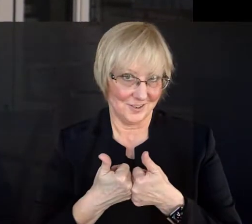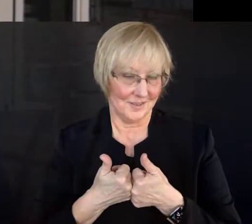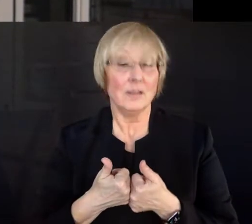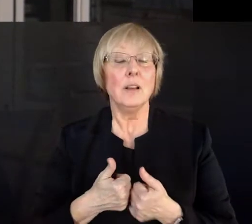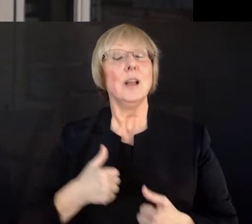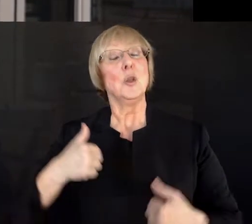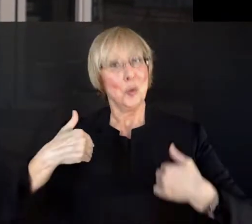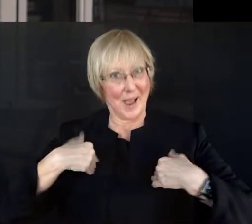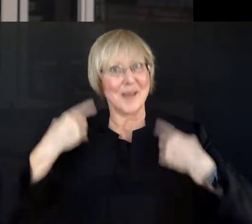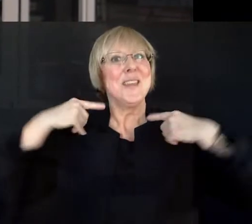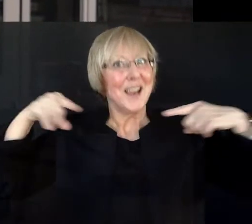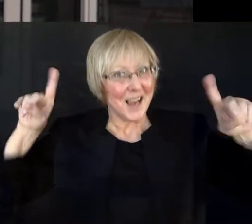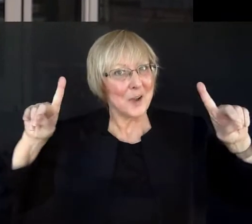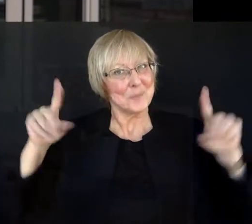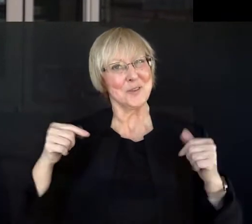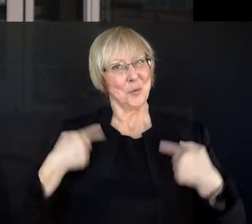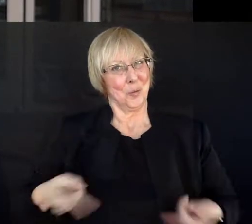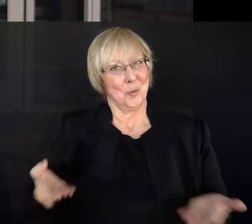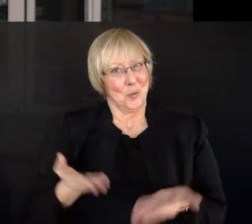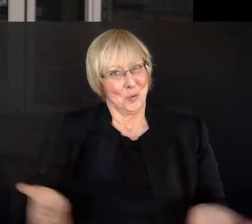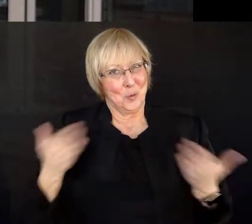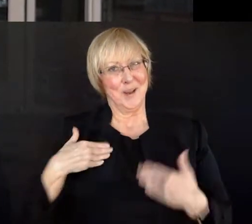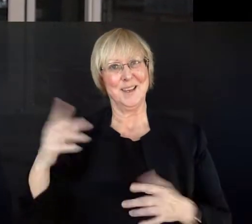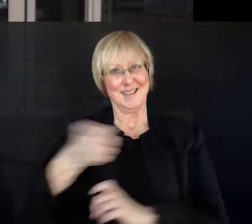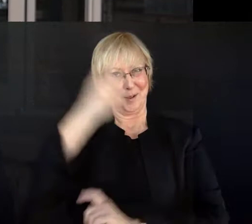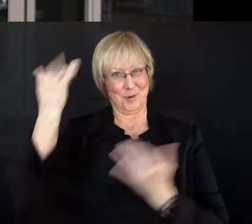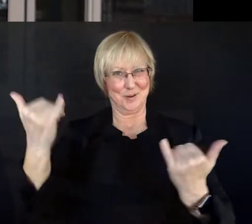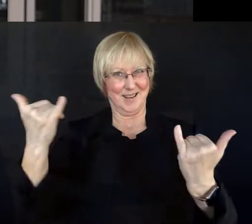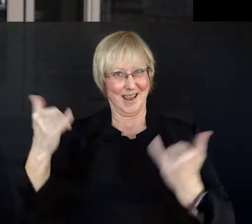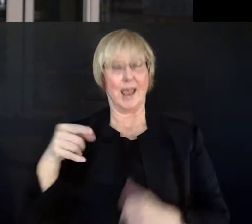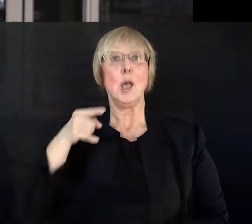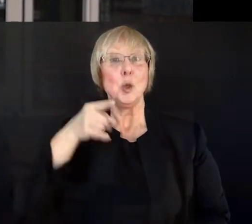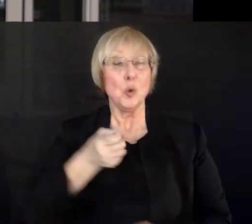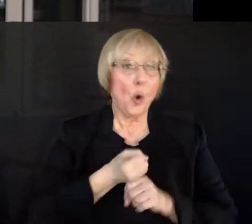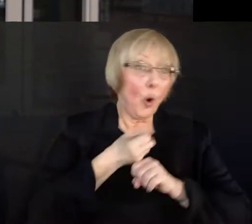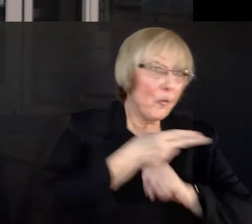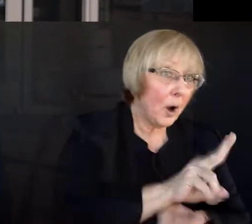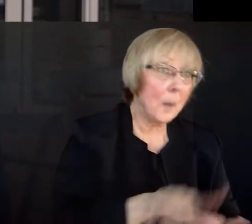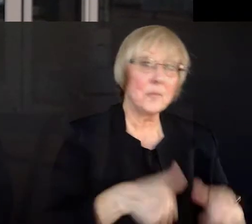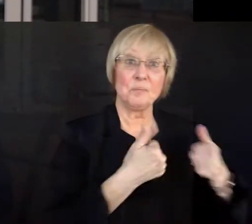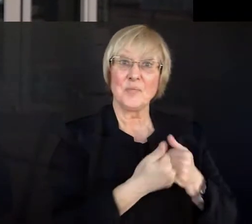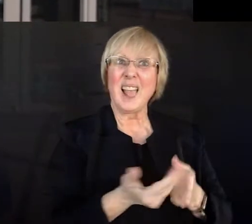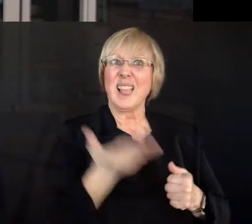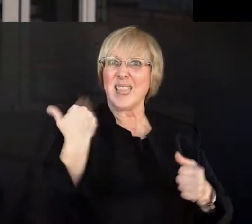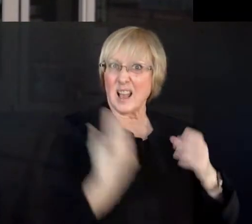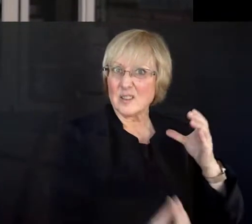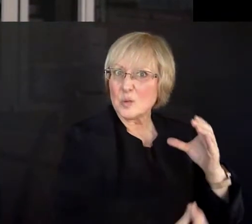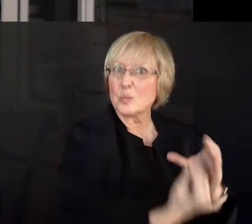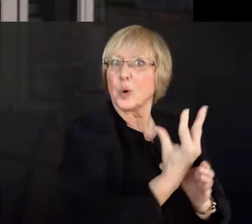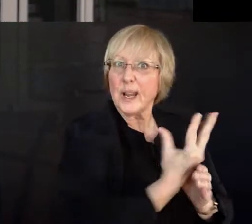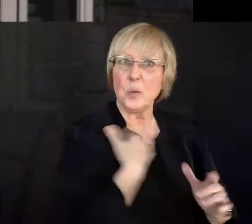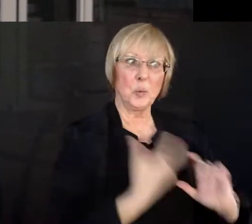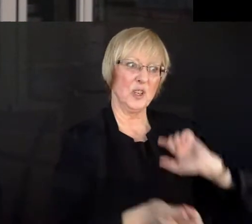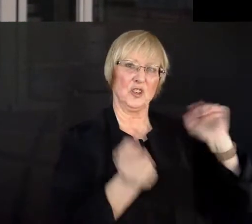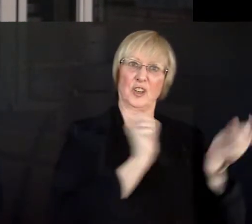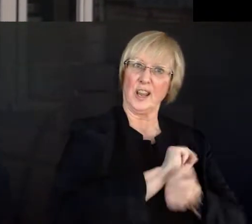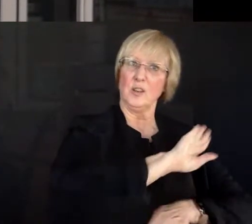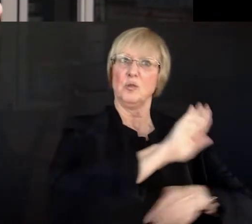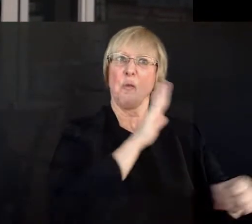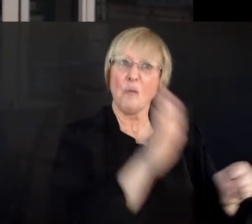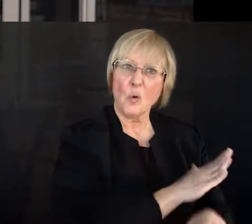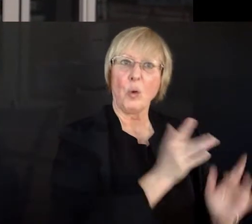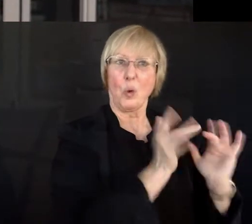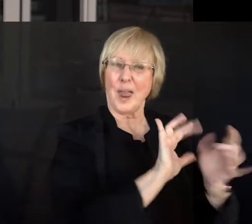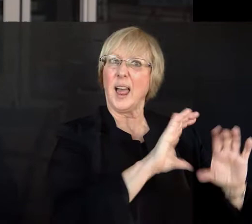challenges to have these accomplishments that we celebrate today. You had to overcome the challenge of last spring when we